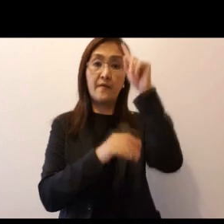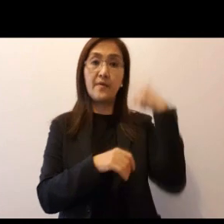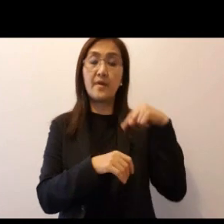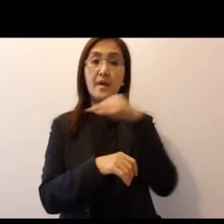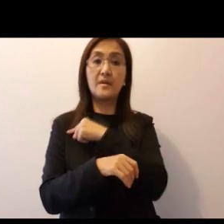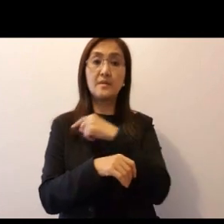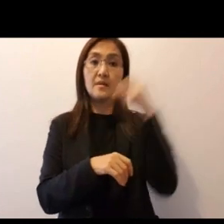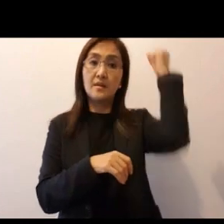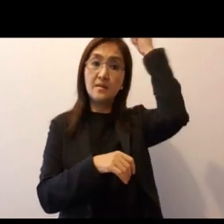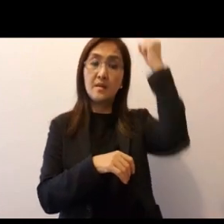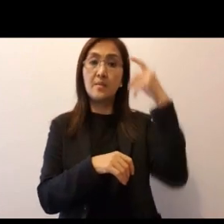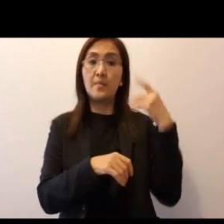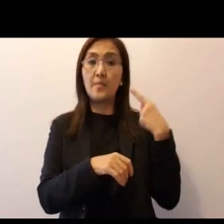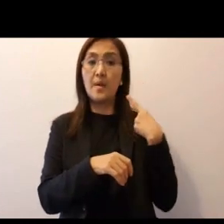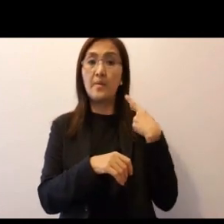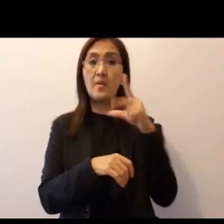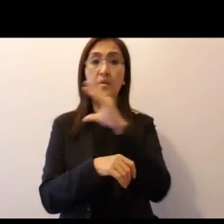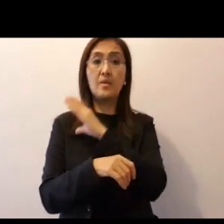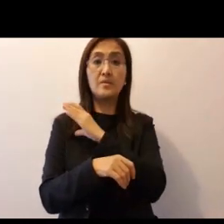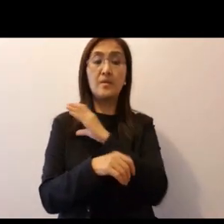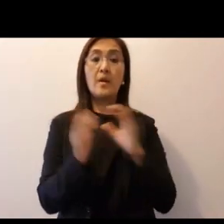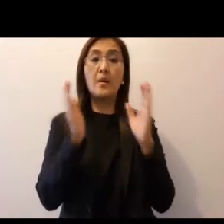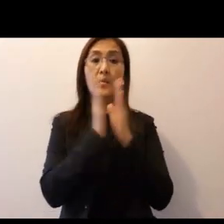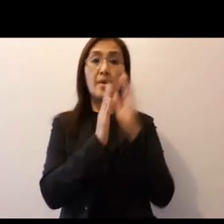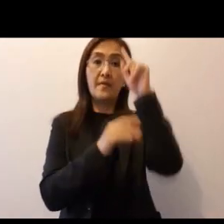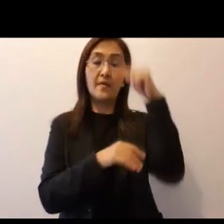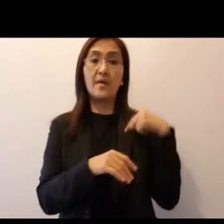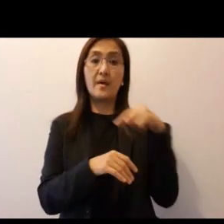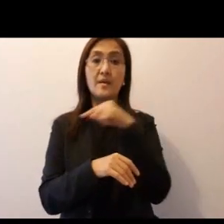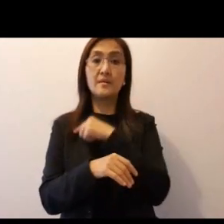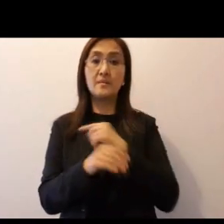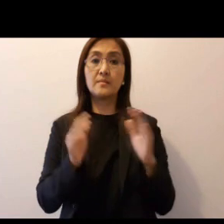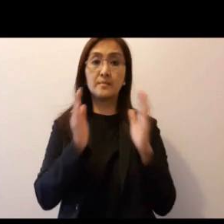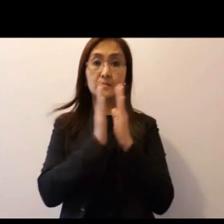for us. St. Pedro Calhoun Sod, pray for us.